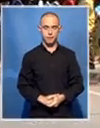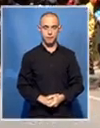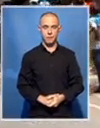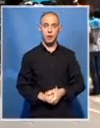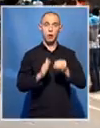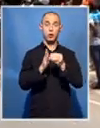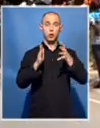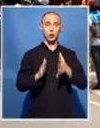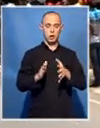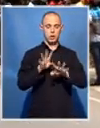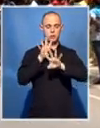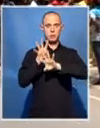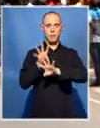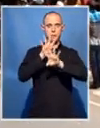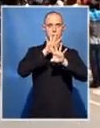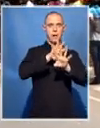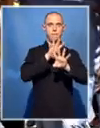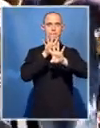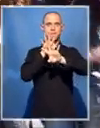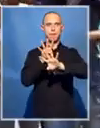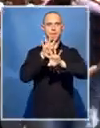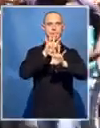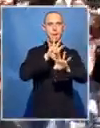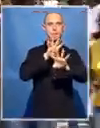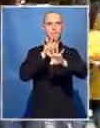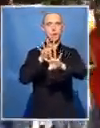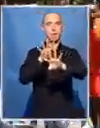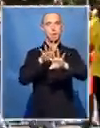Students marching in step as they make their mark on history.